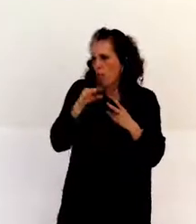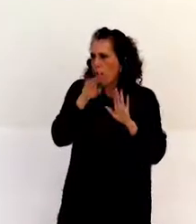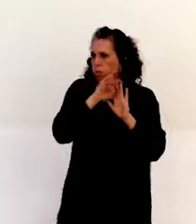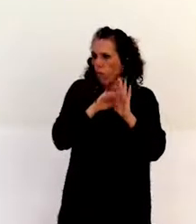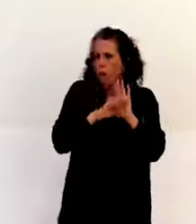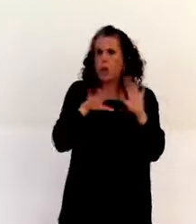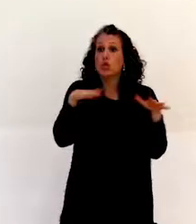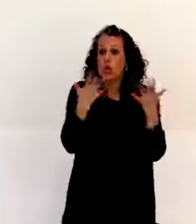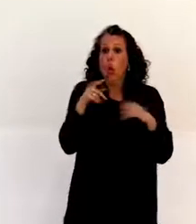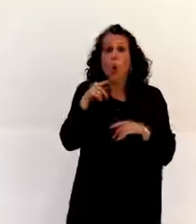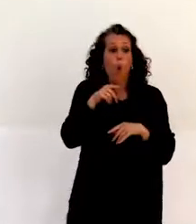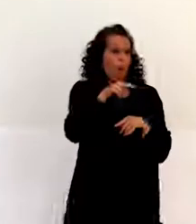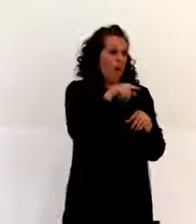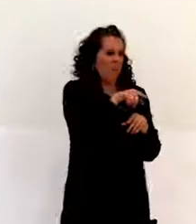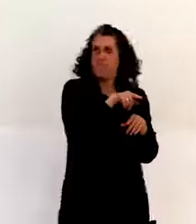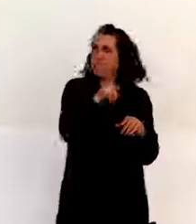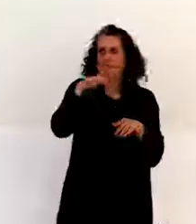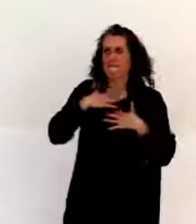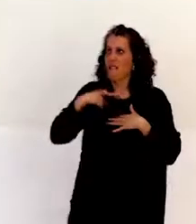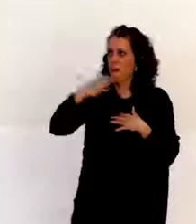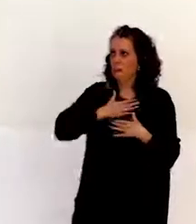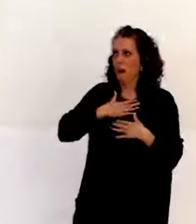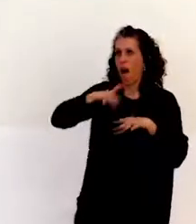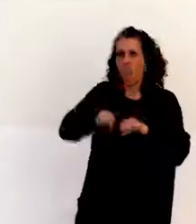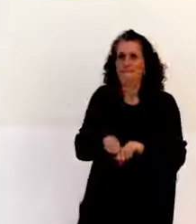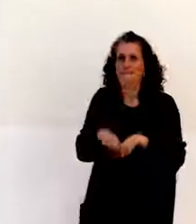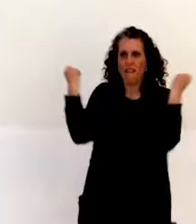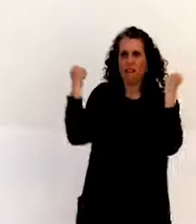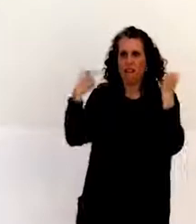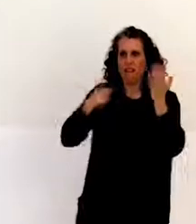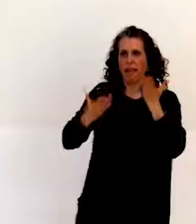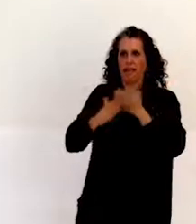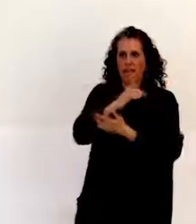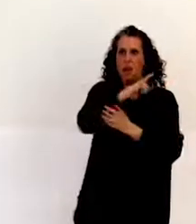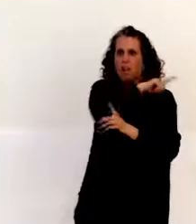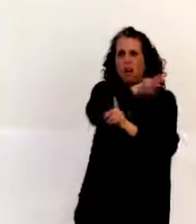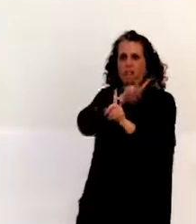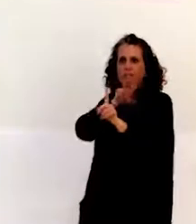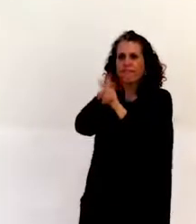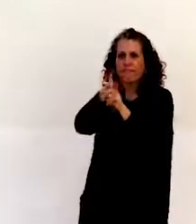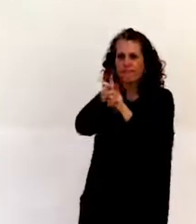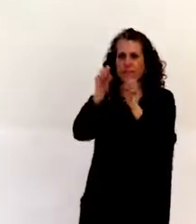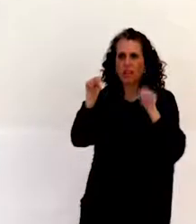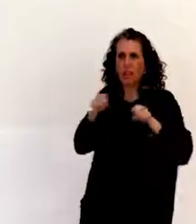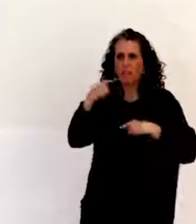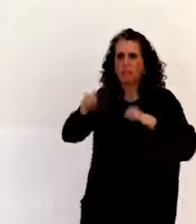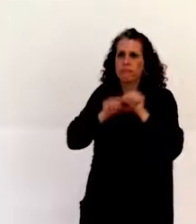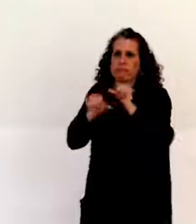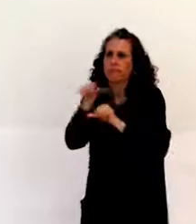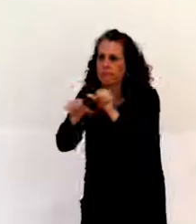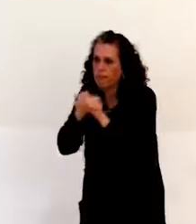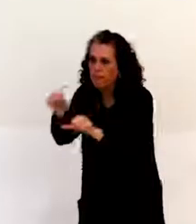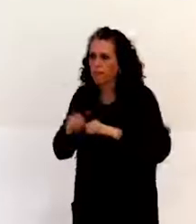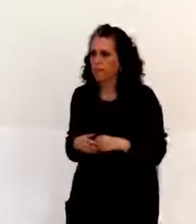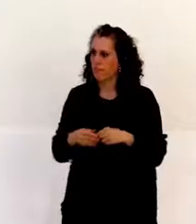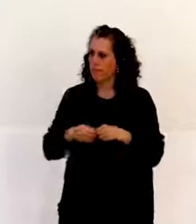in case of violation. Once all national legal remedies are exhausted, and also possibility of